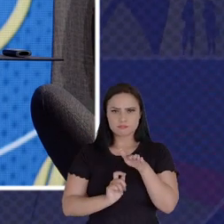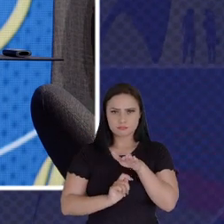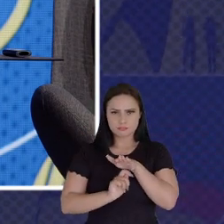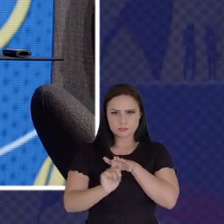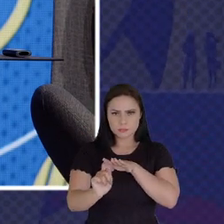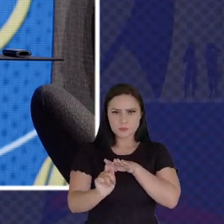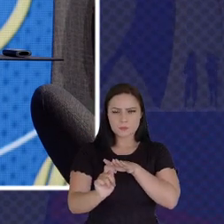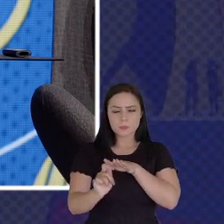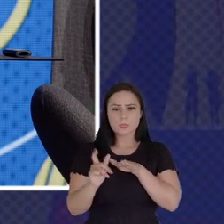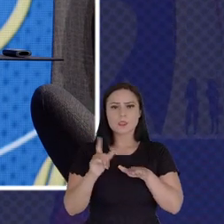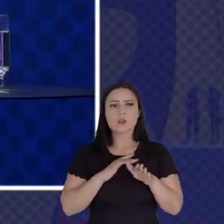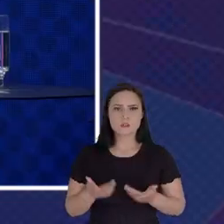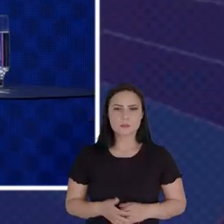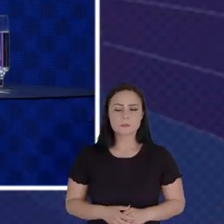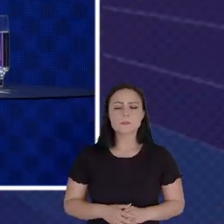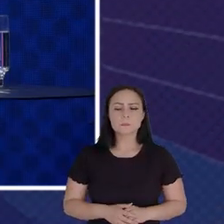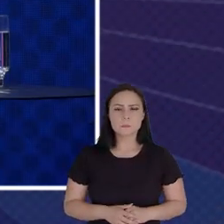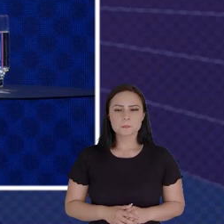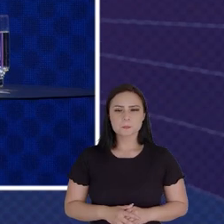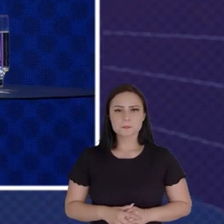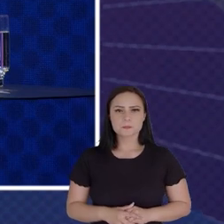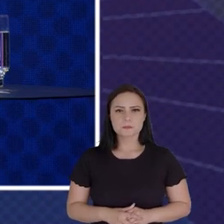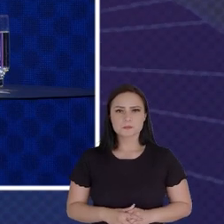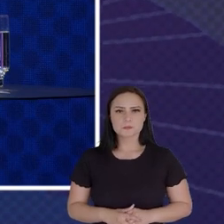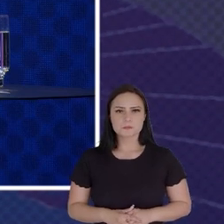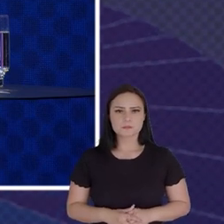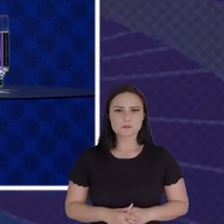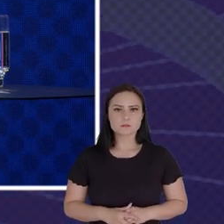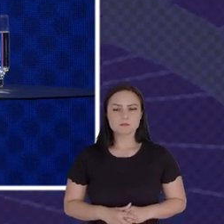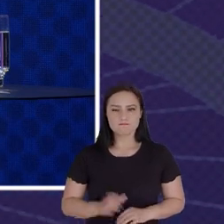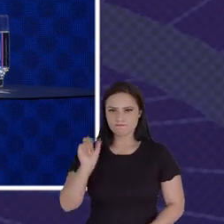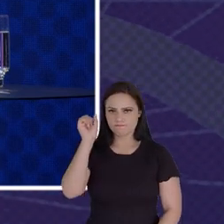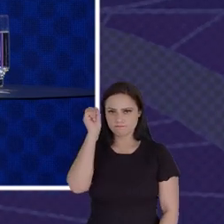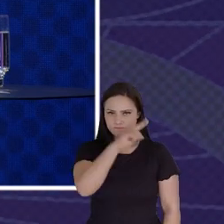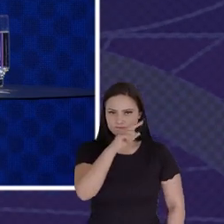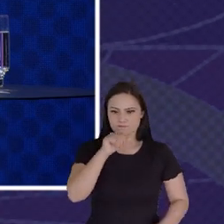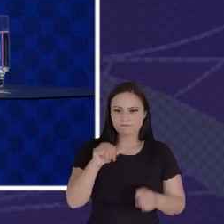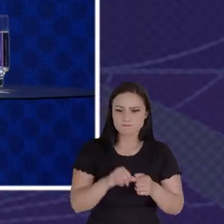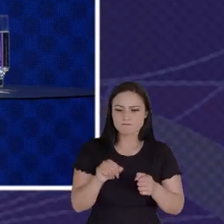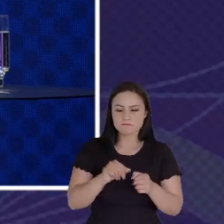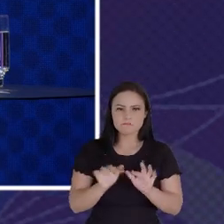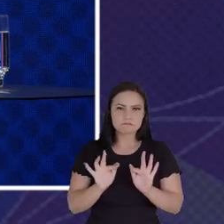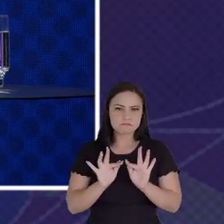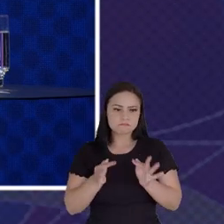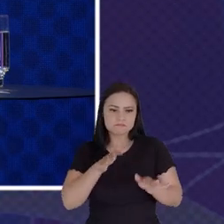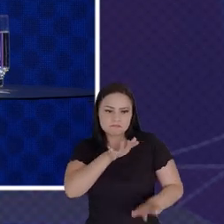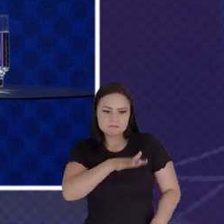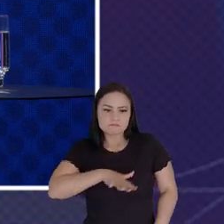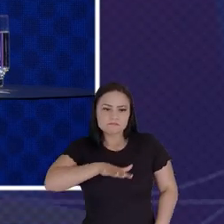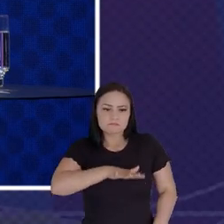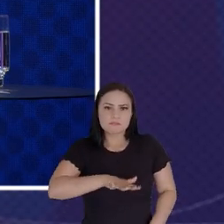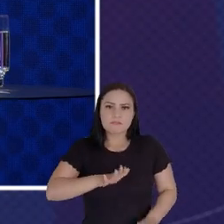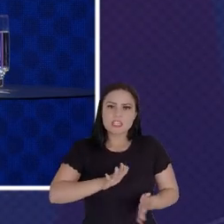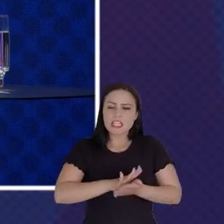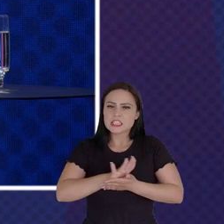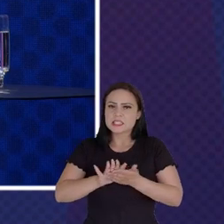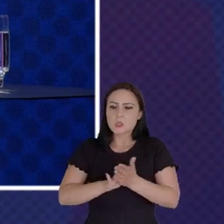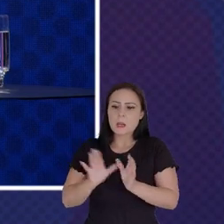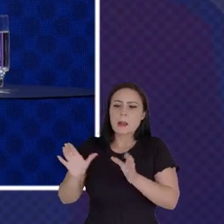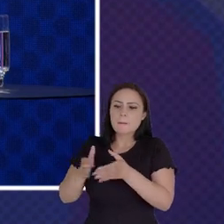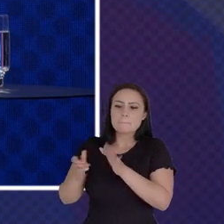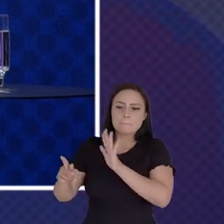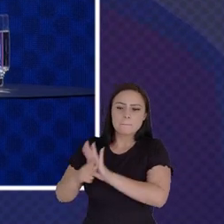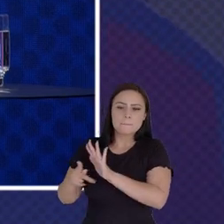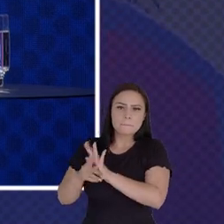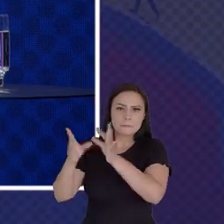Support And Why It's Hard To Do It In A Vacuum And Just Say What Field Right But I Think Like Like For Example I Think Biotechnology